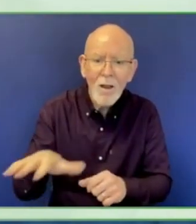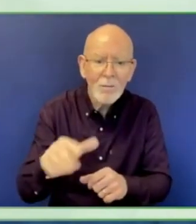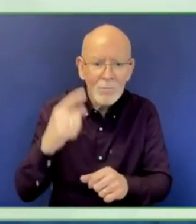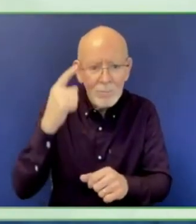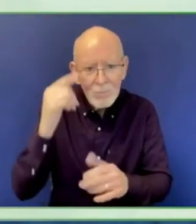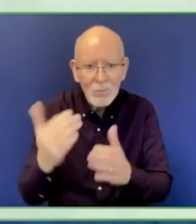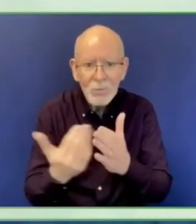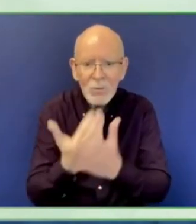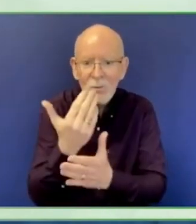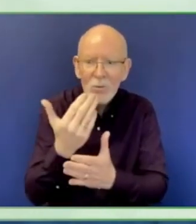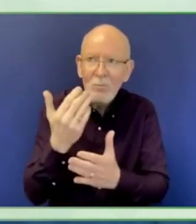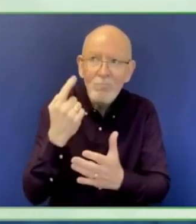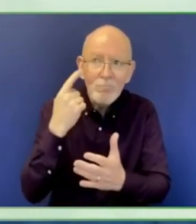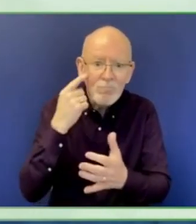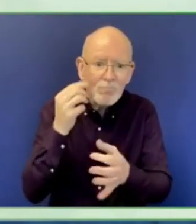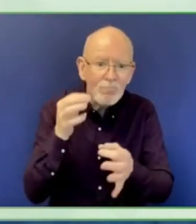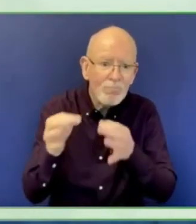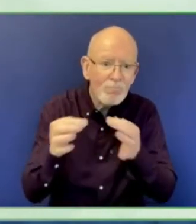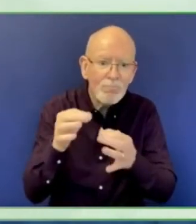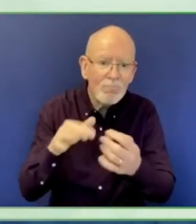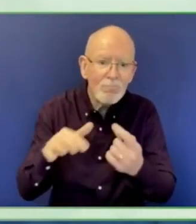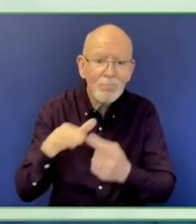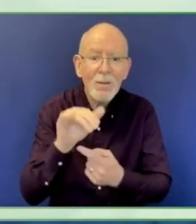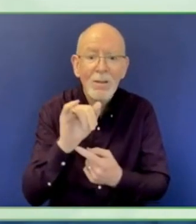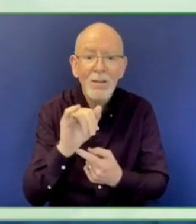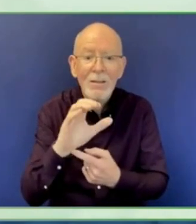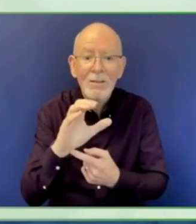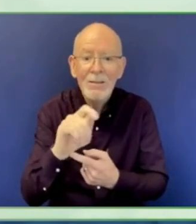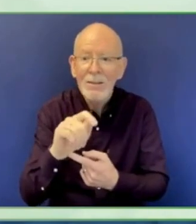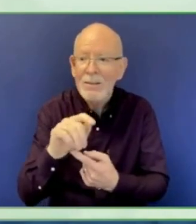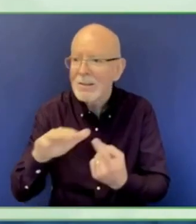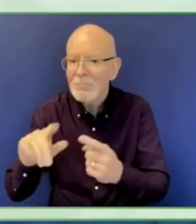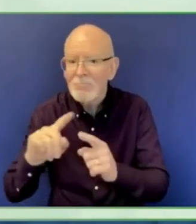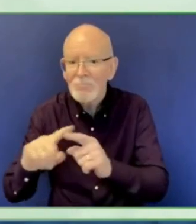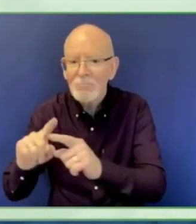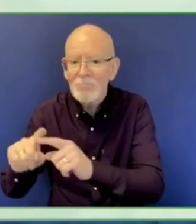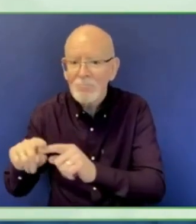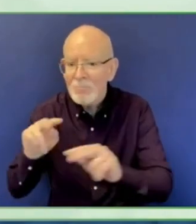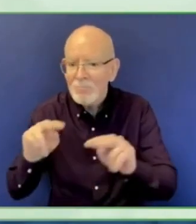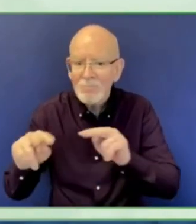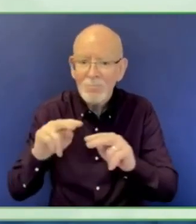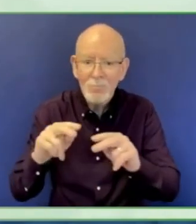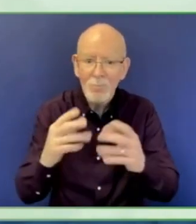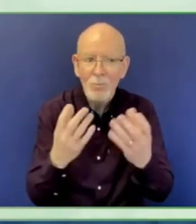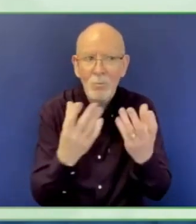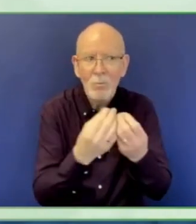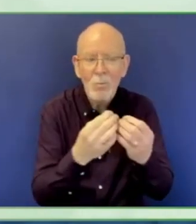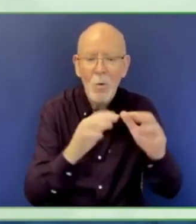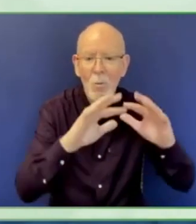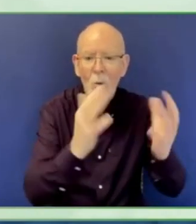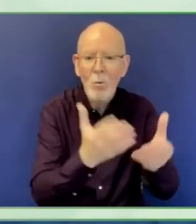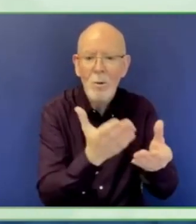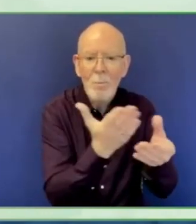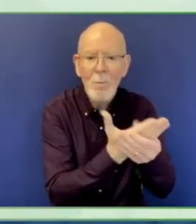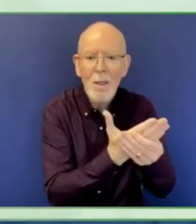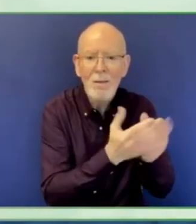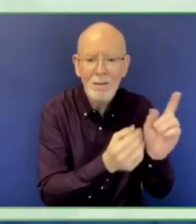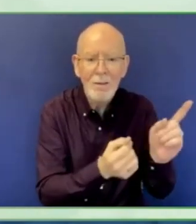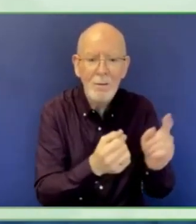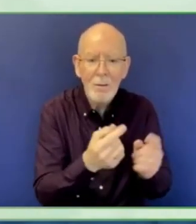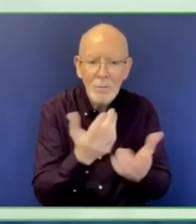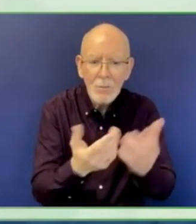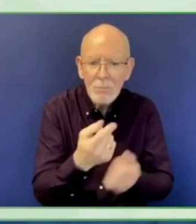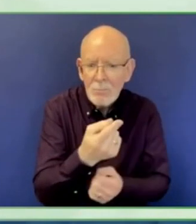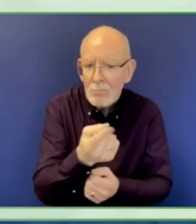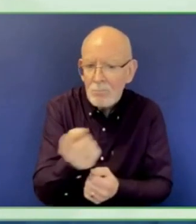wonderful conference, and we have been working with Bernard and team in Kenya to develop an inclusive innovation